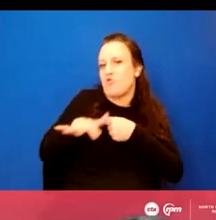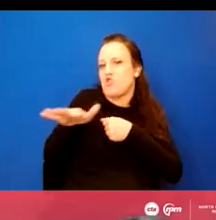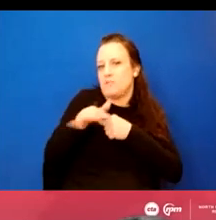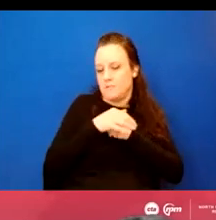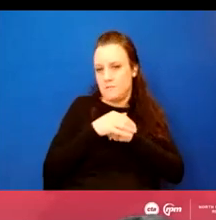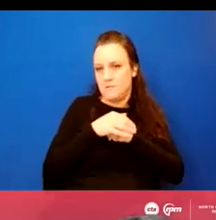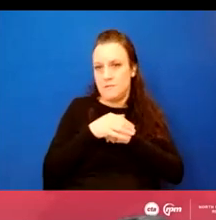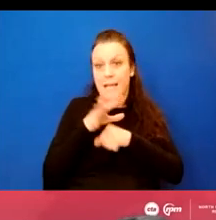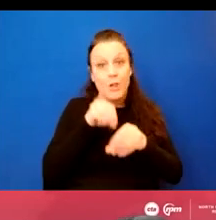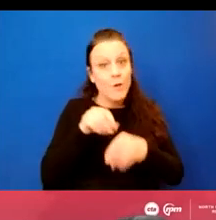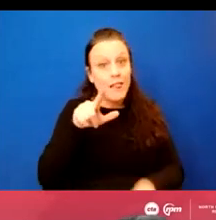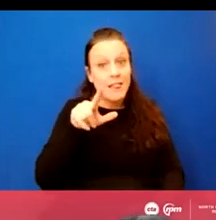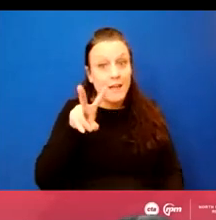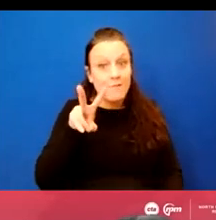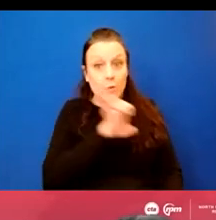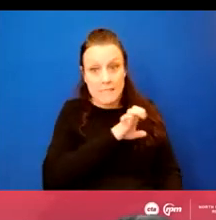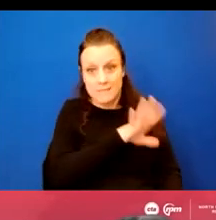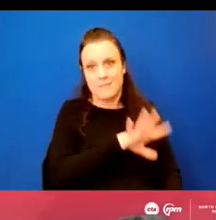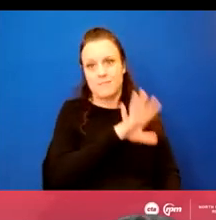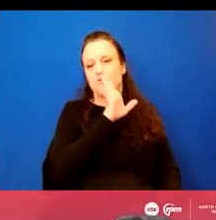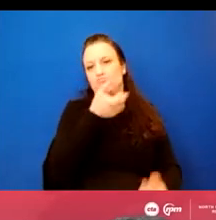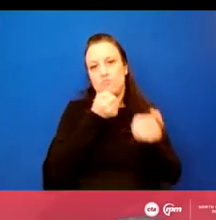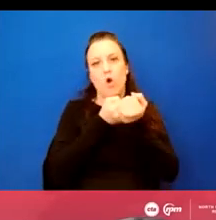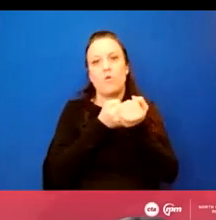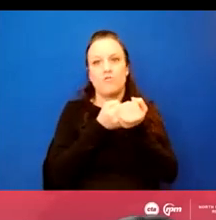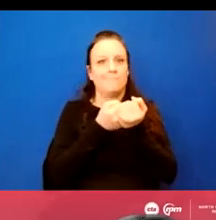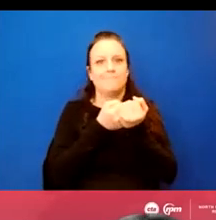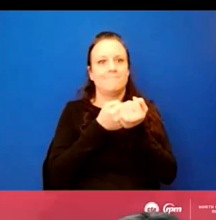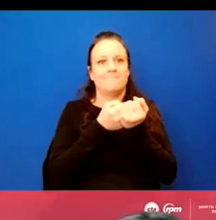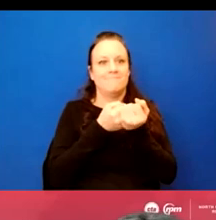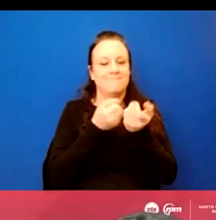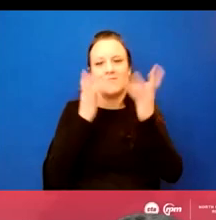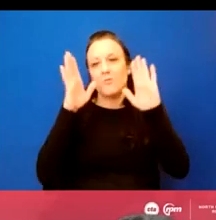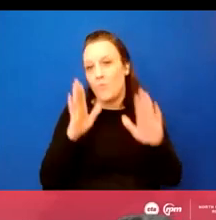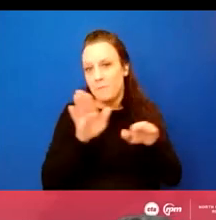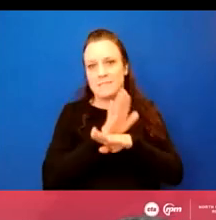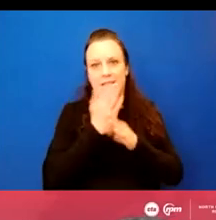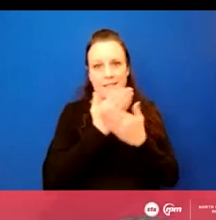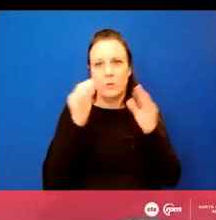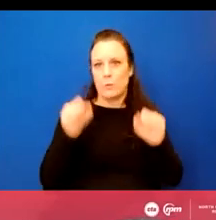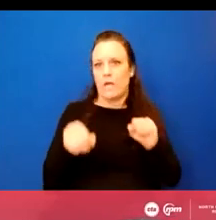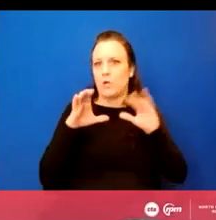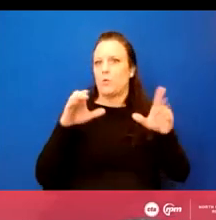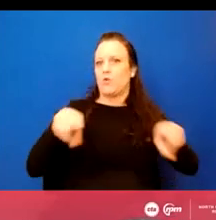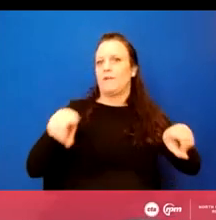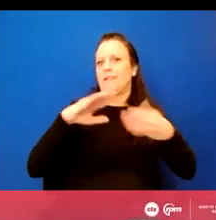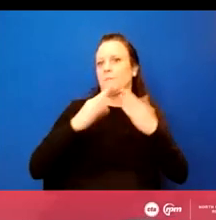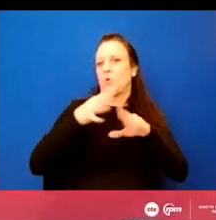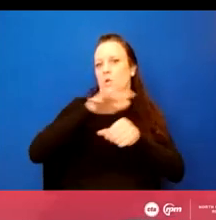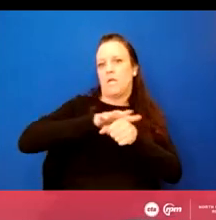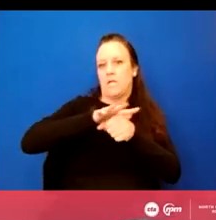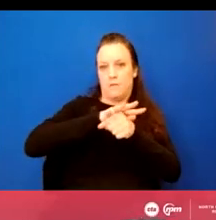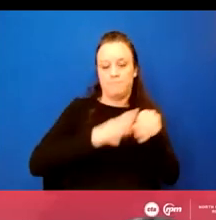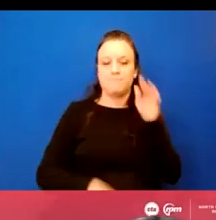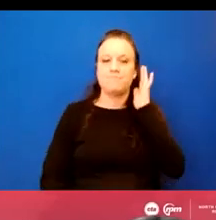including Lakeview East, to promote how all the great businesses and things you can do in the community. In addition,